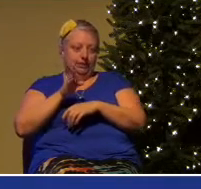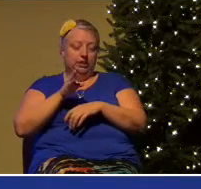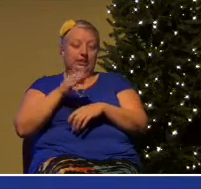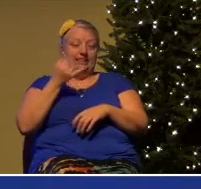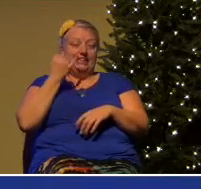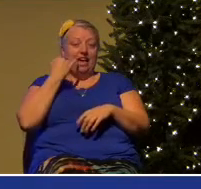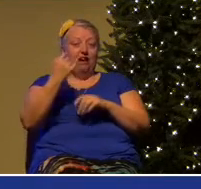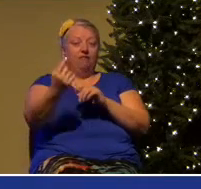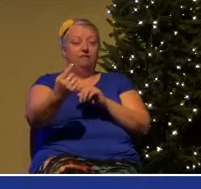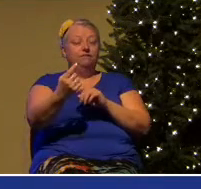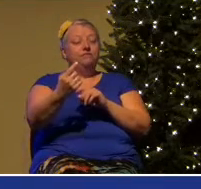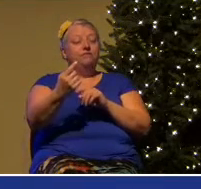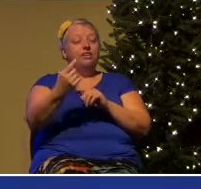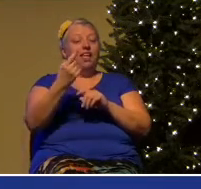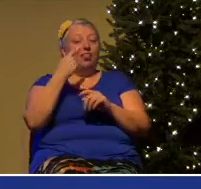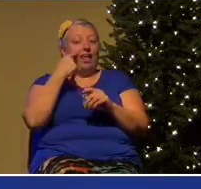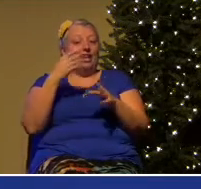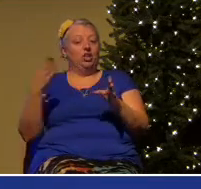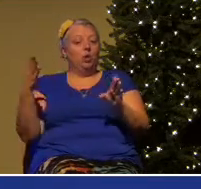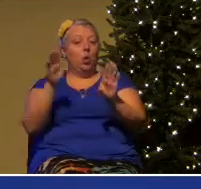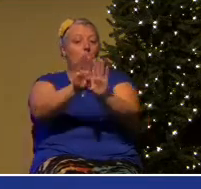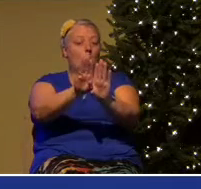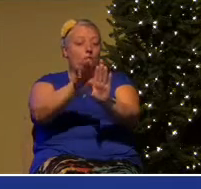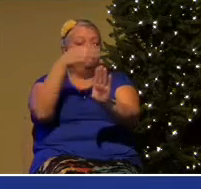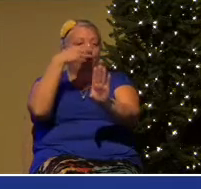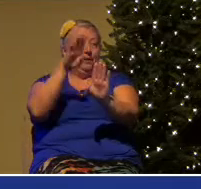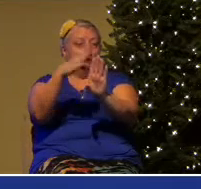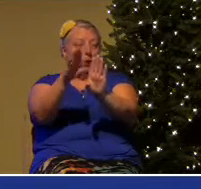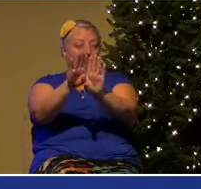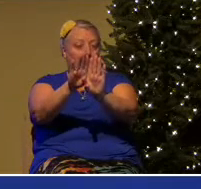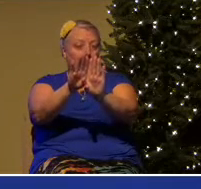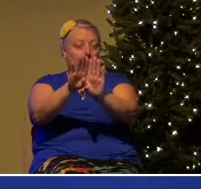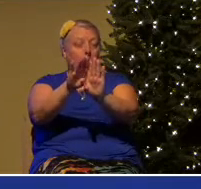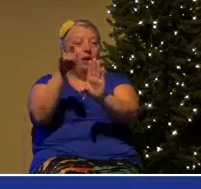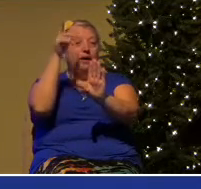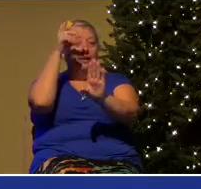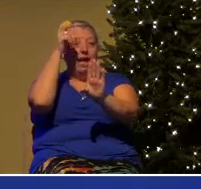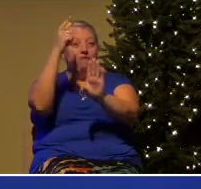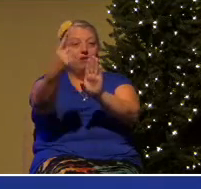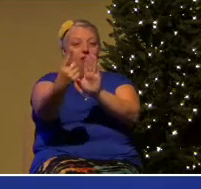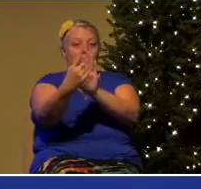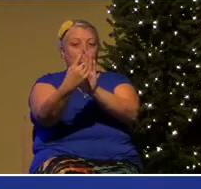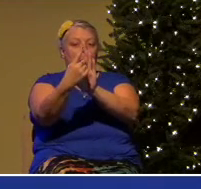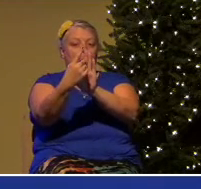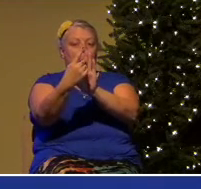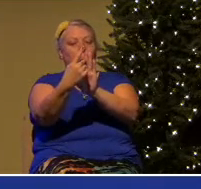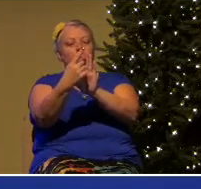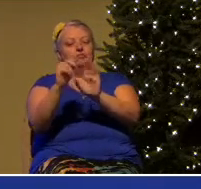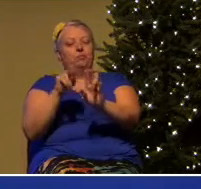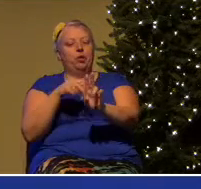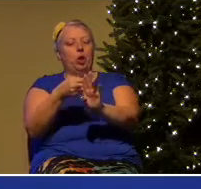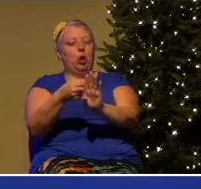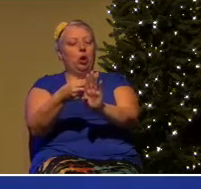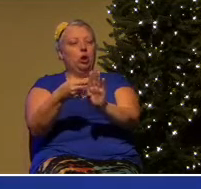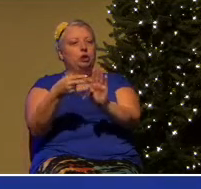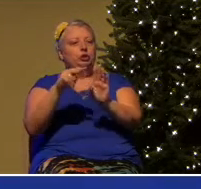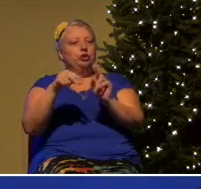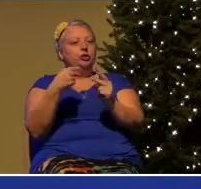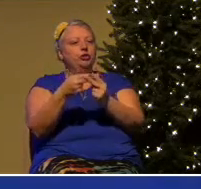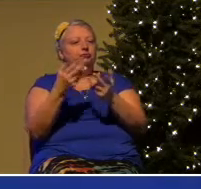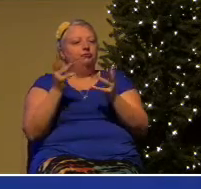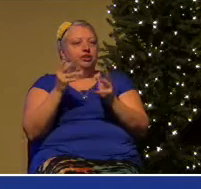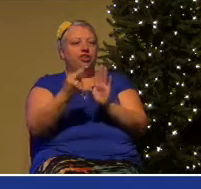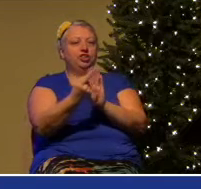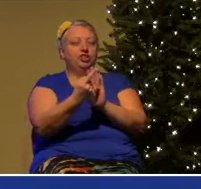locked, and while you're busy keeping that front door locked, he's coming in through the back door. And then when you go running to the back door and you